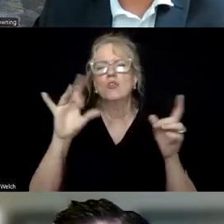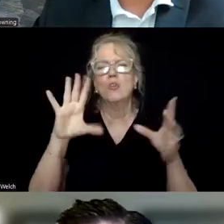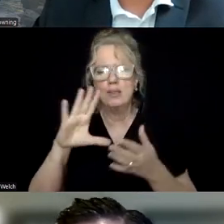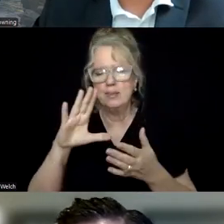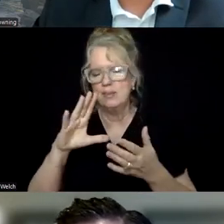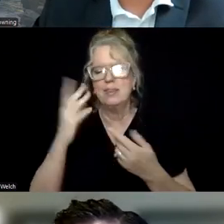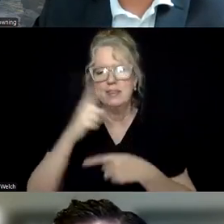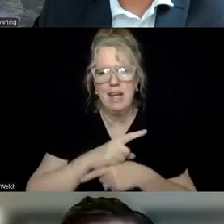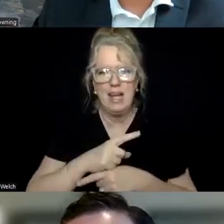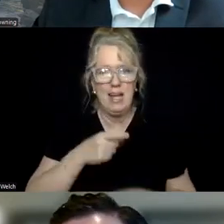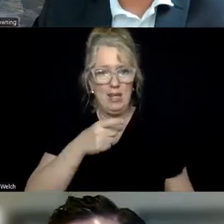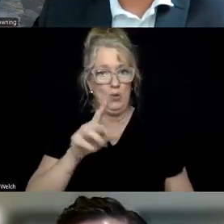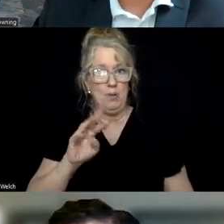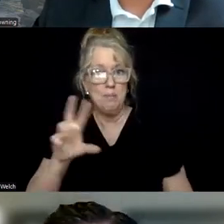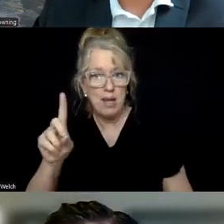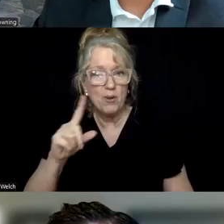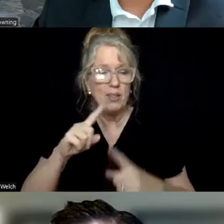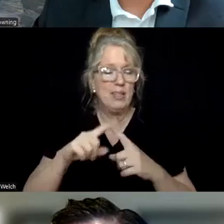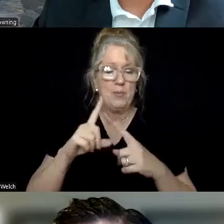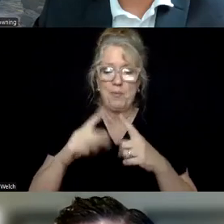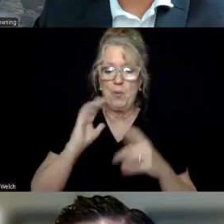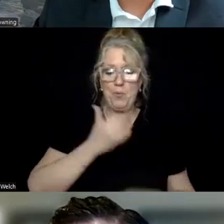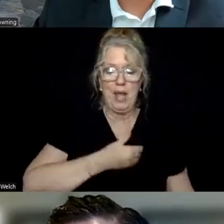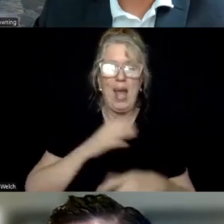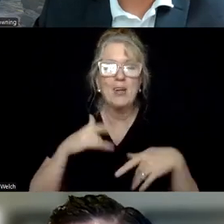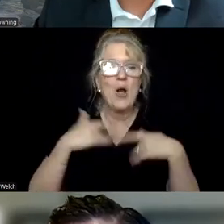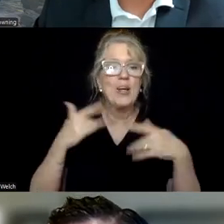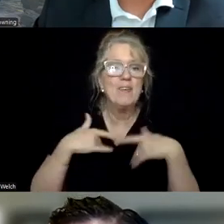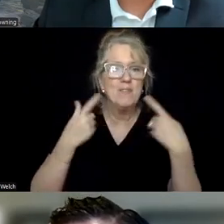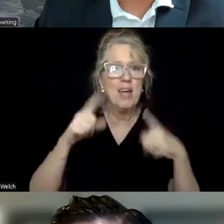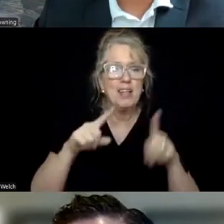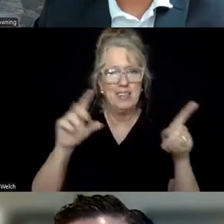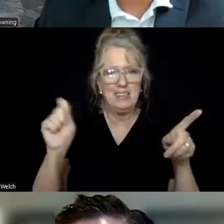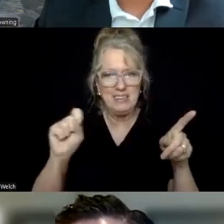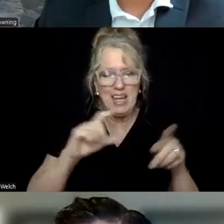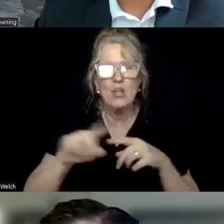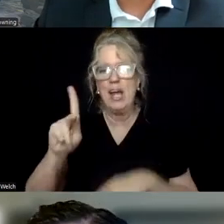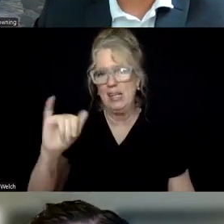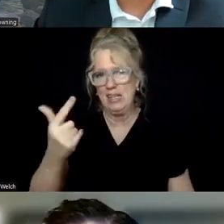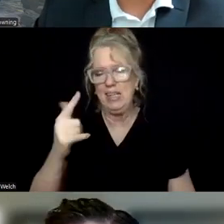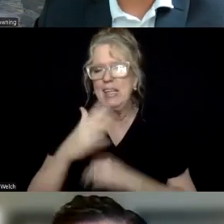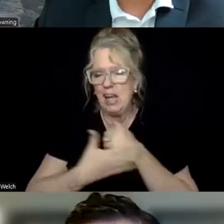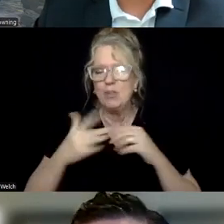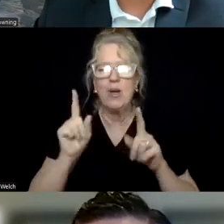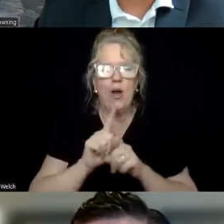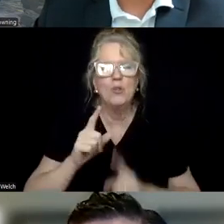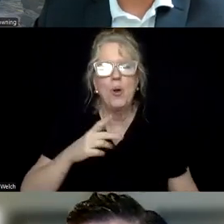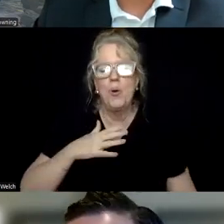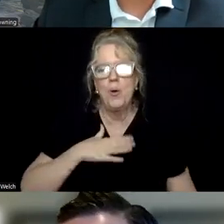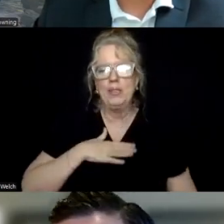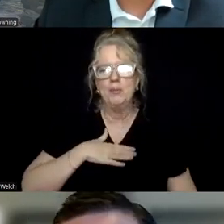you had your event in Maryland. And in addition, we had our event out in Seattle, King County, and it's also my